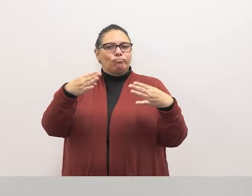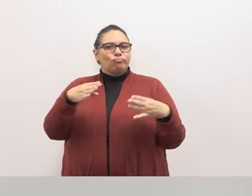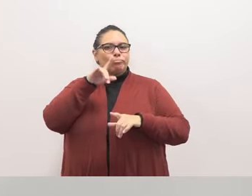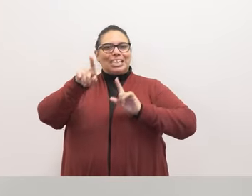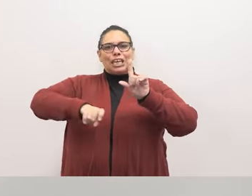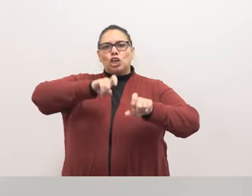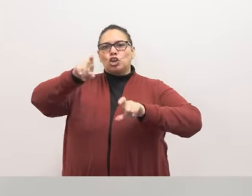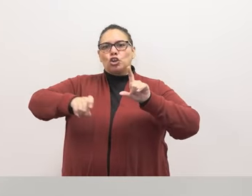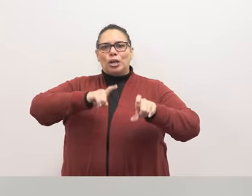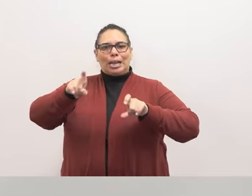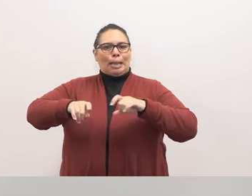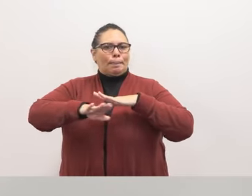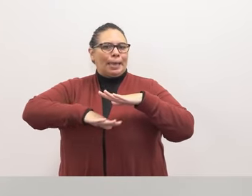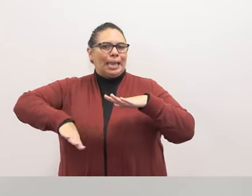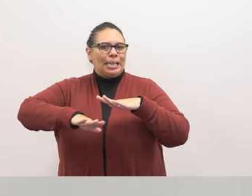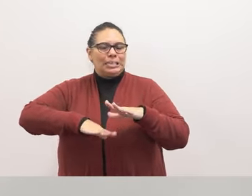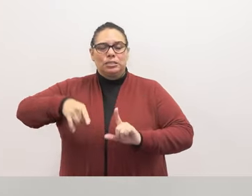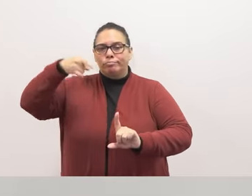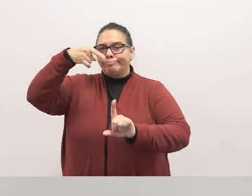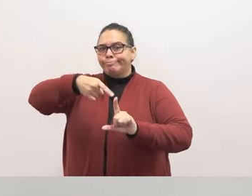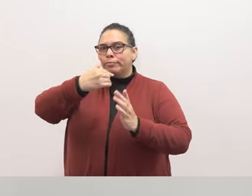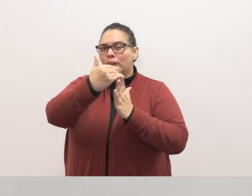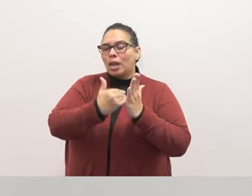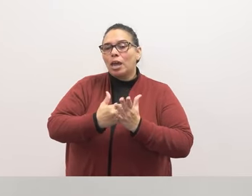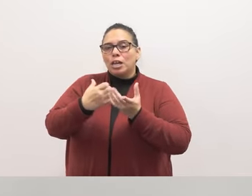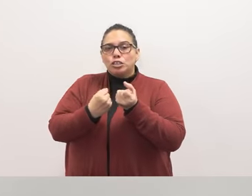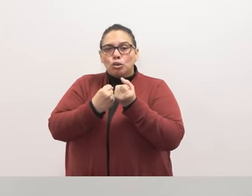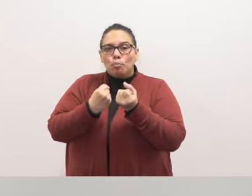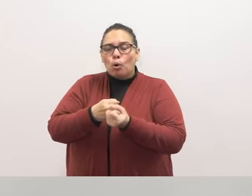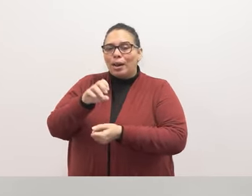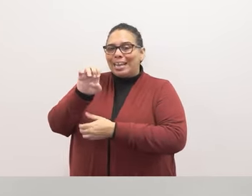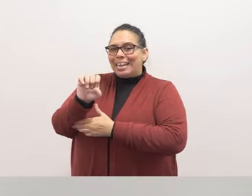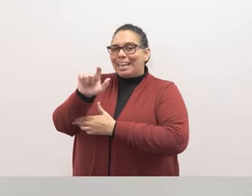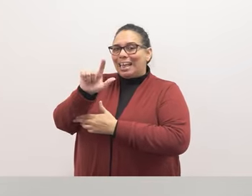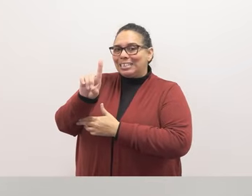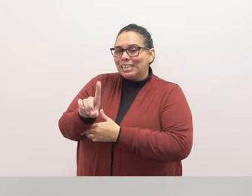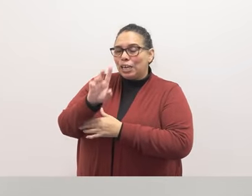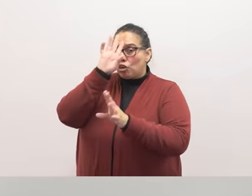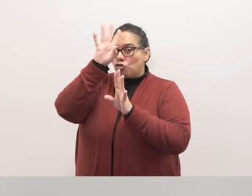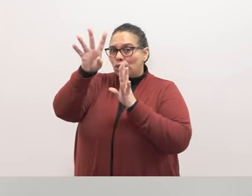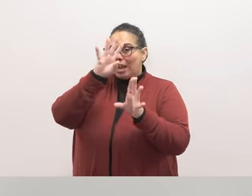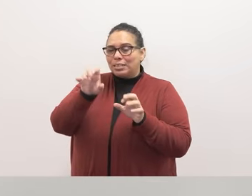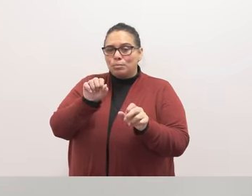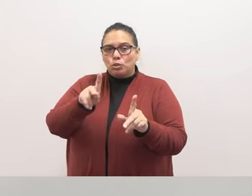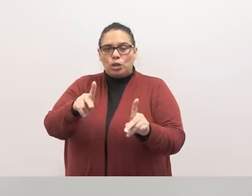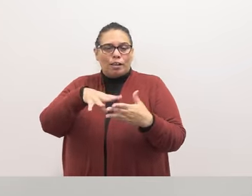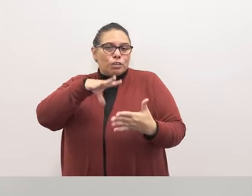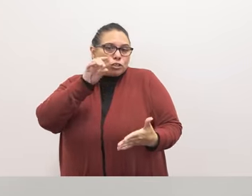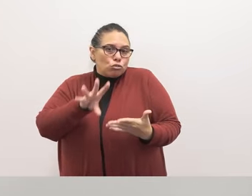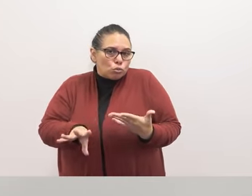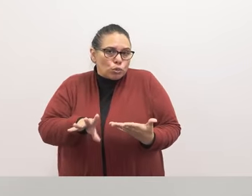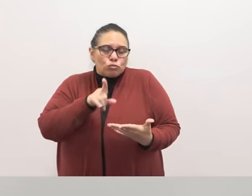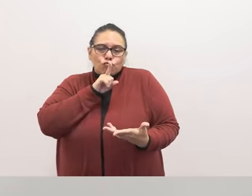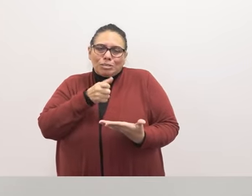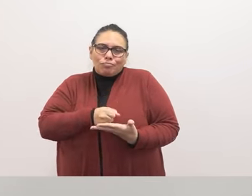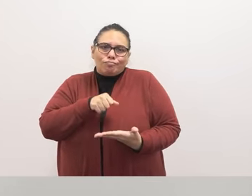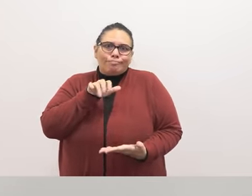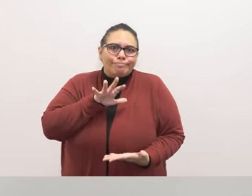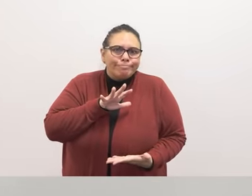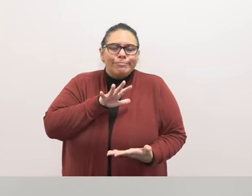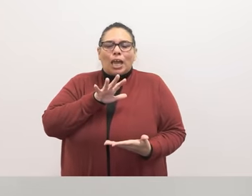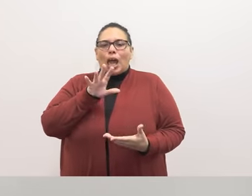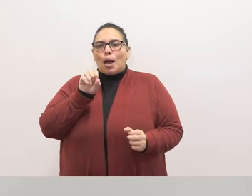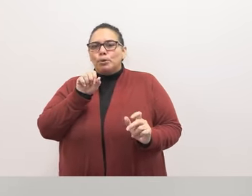approach. So this particular course in support of ELD creates opportunities for students really what rich learning opportunities to